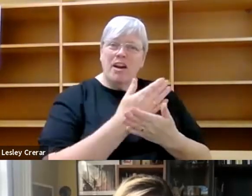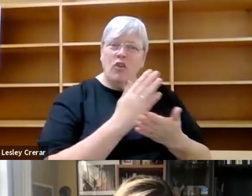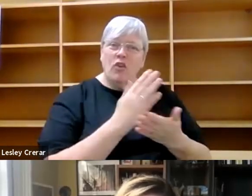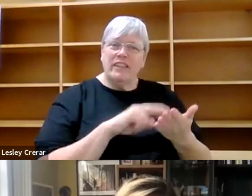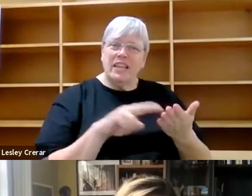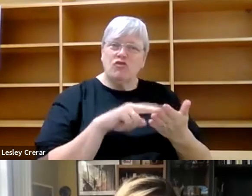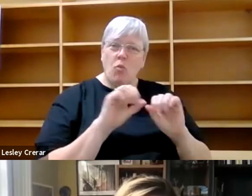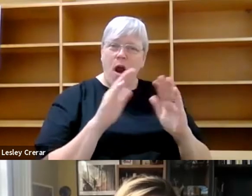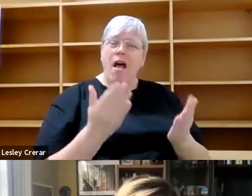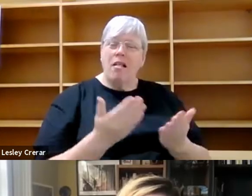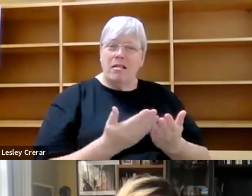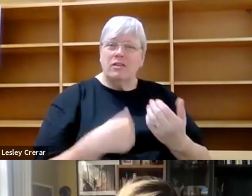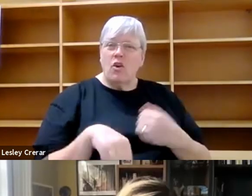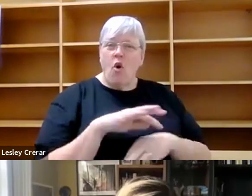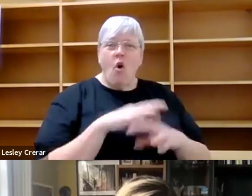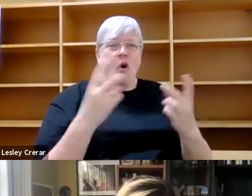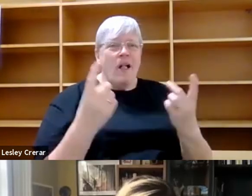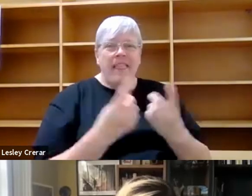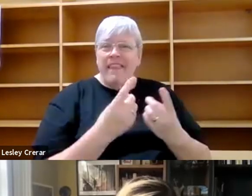the natural world. Um,